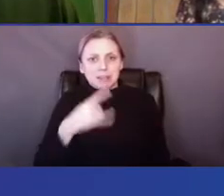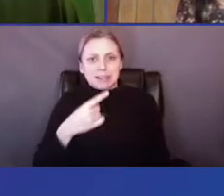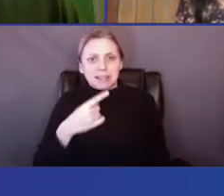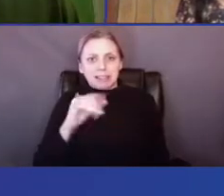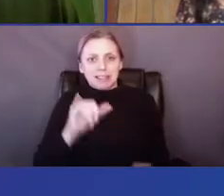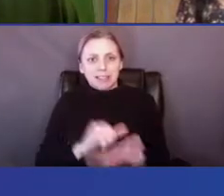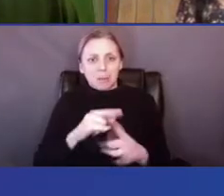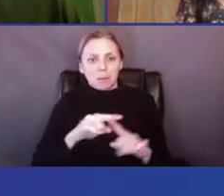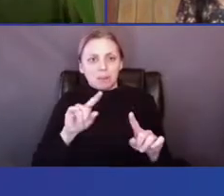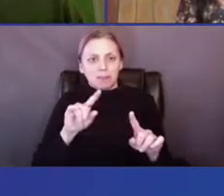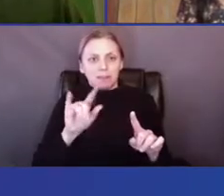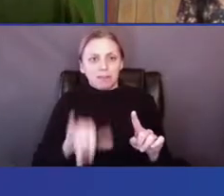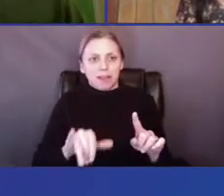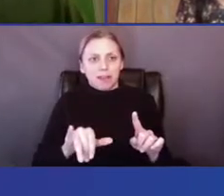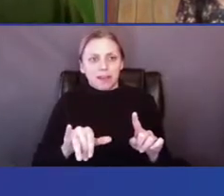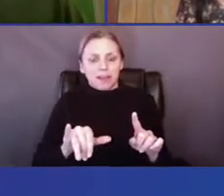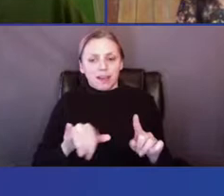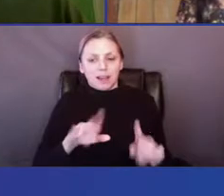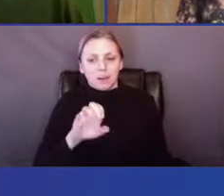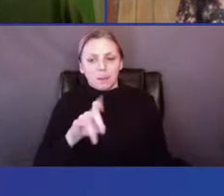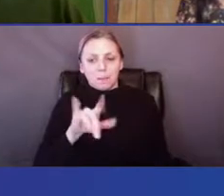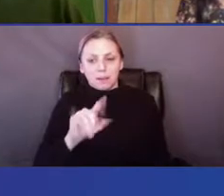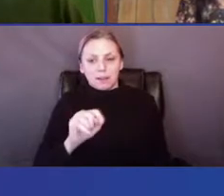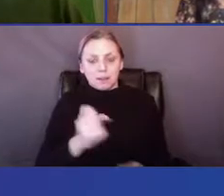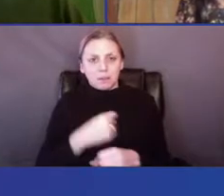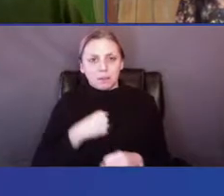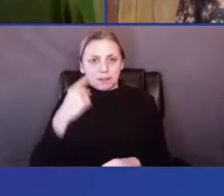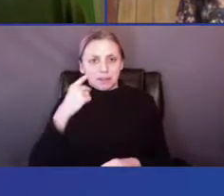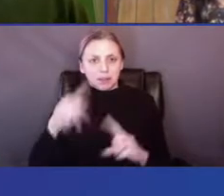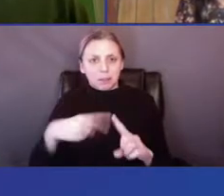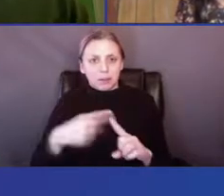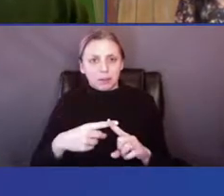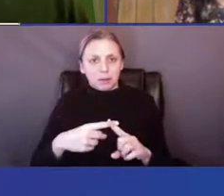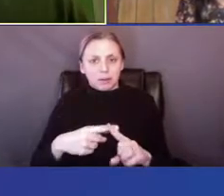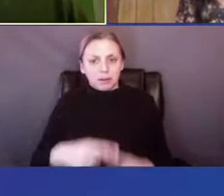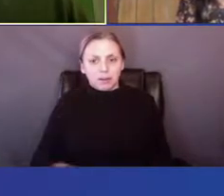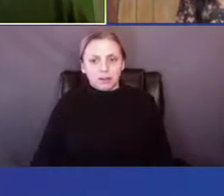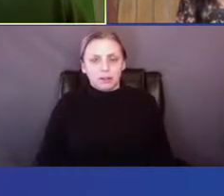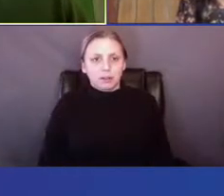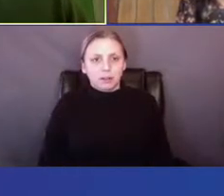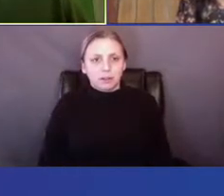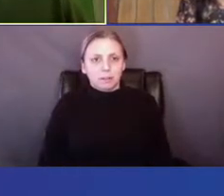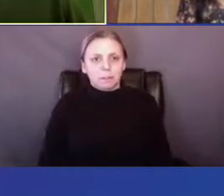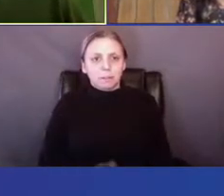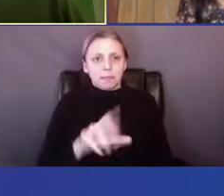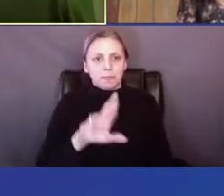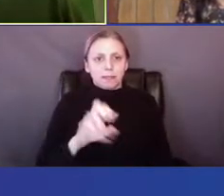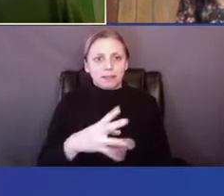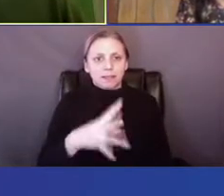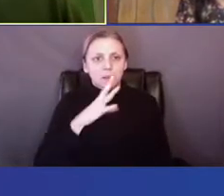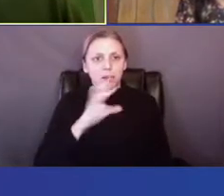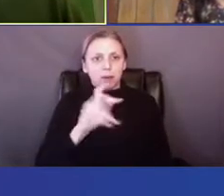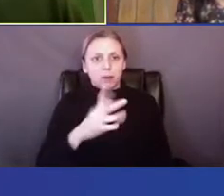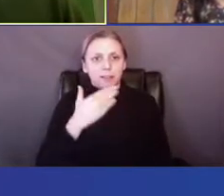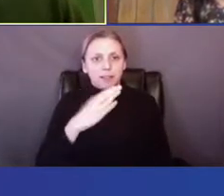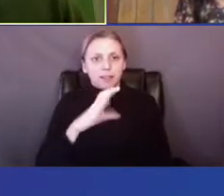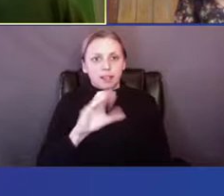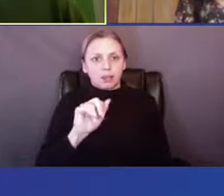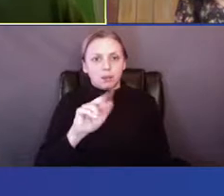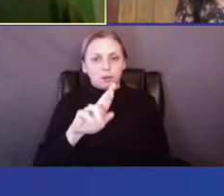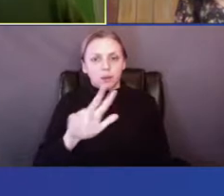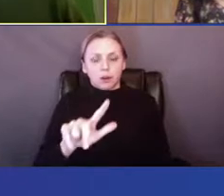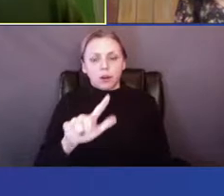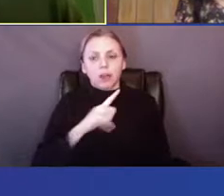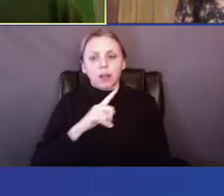that's what he made of what, uh, Benedict made me think about. This is Sarah. Thank you, Carl. And I think in our,